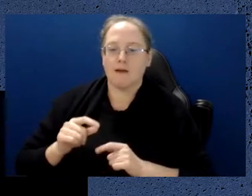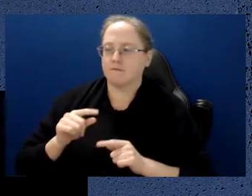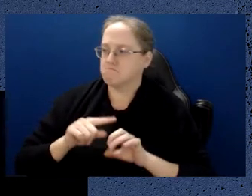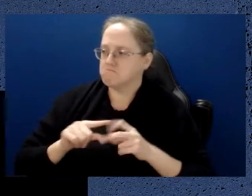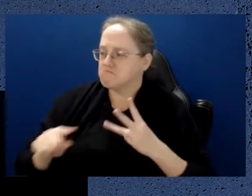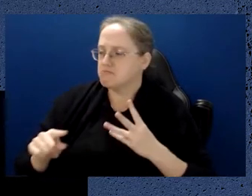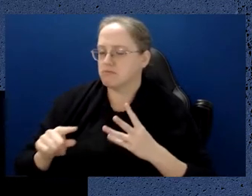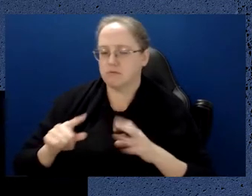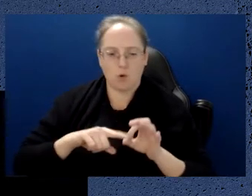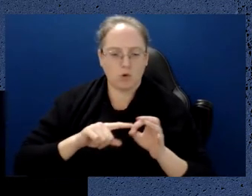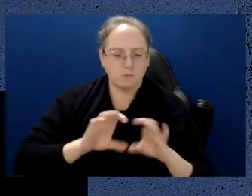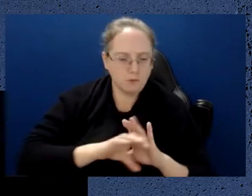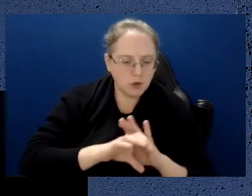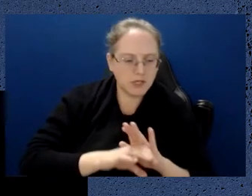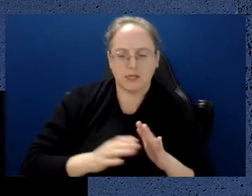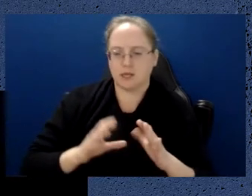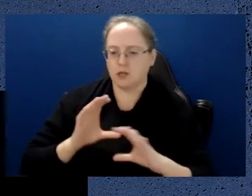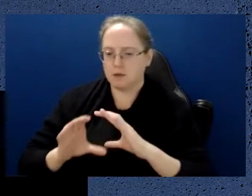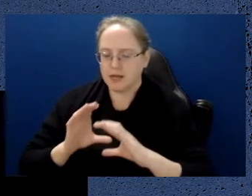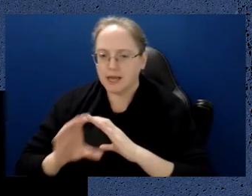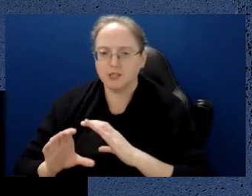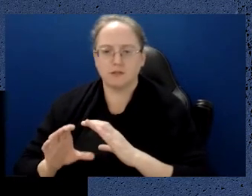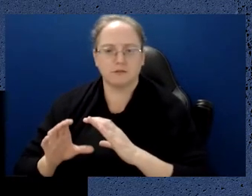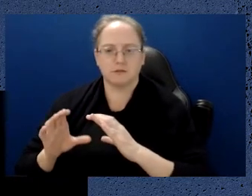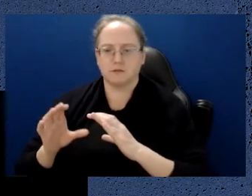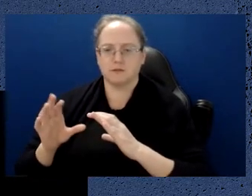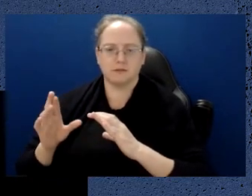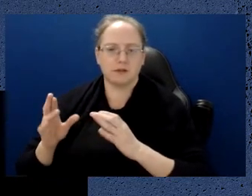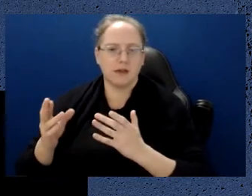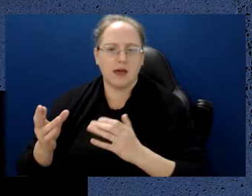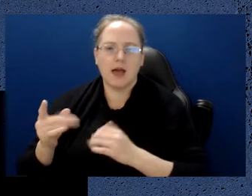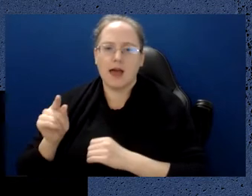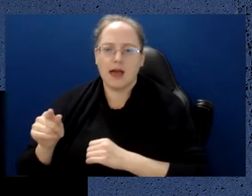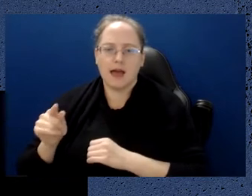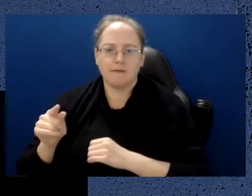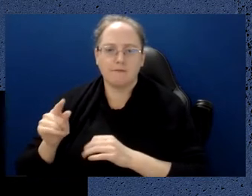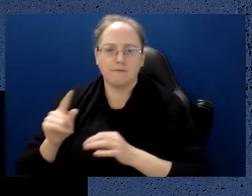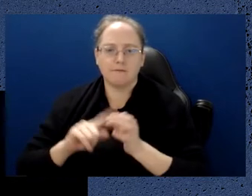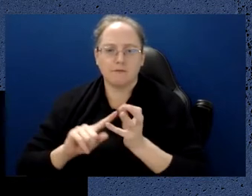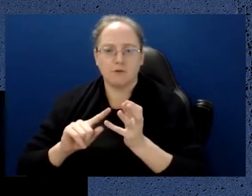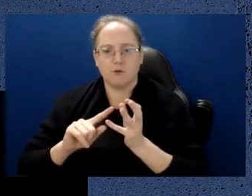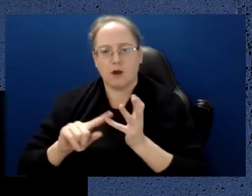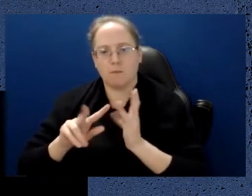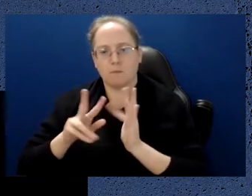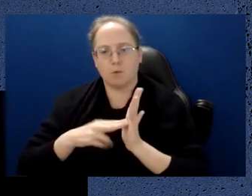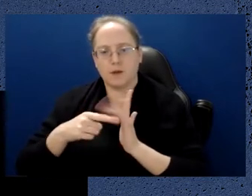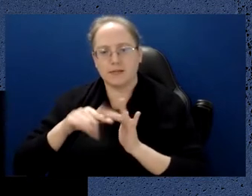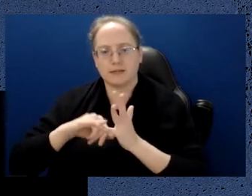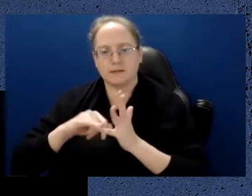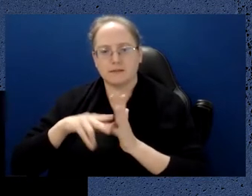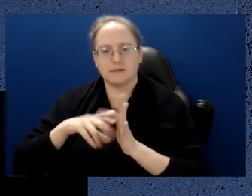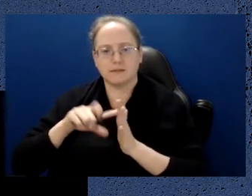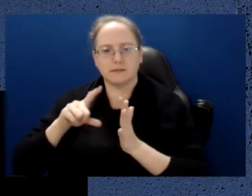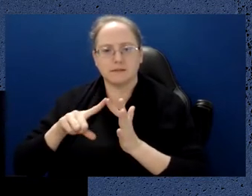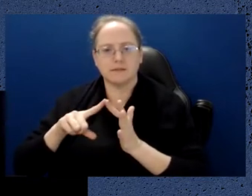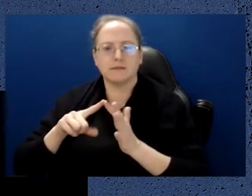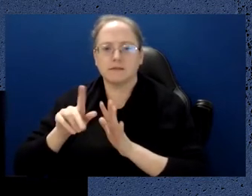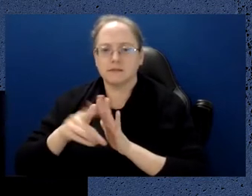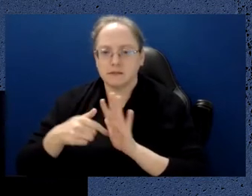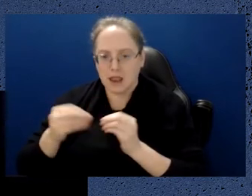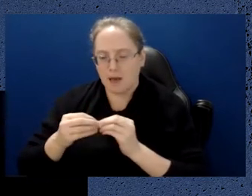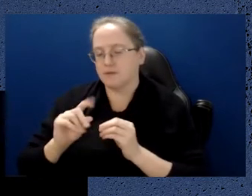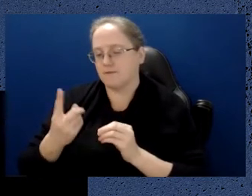communications. Quintessence Labs is the first quantum technology company in that respect in Australia